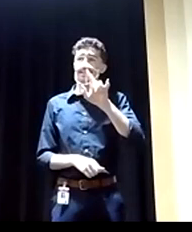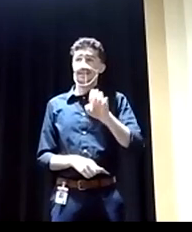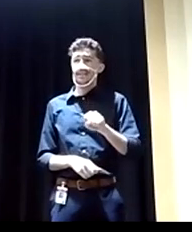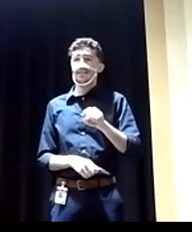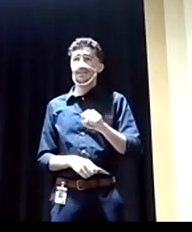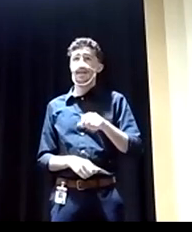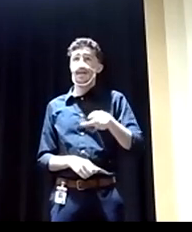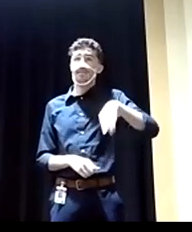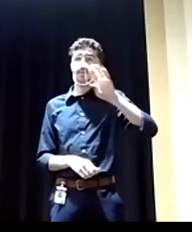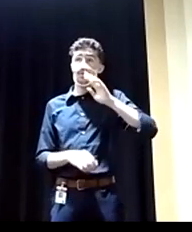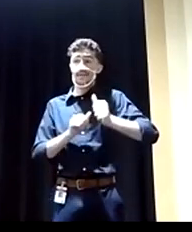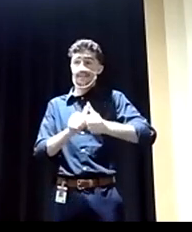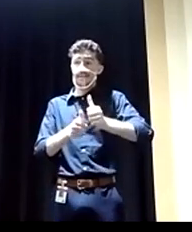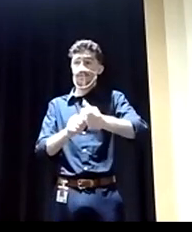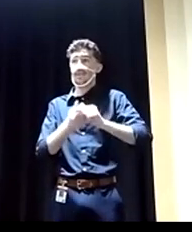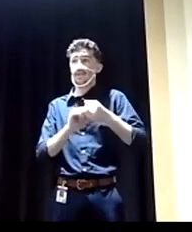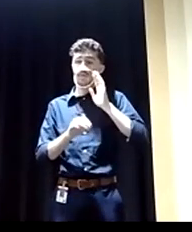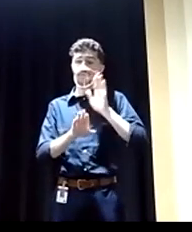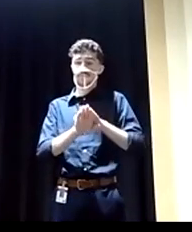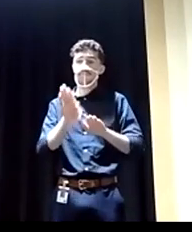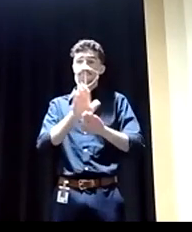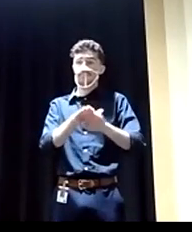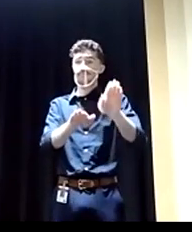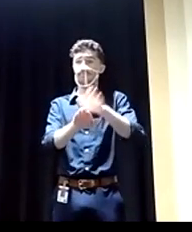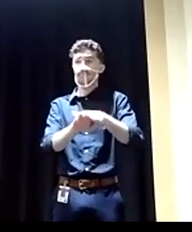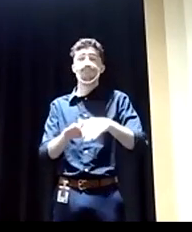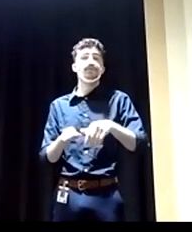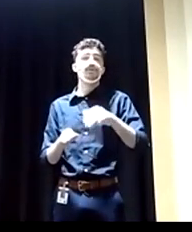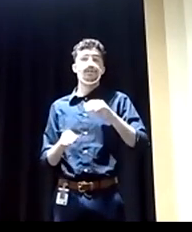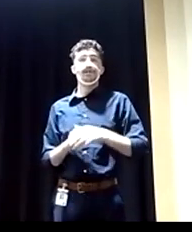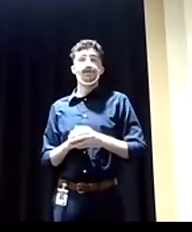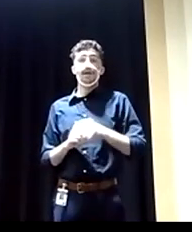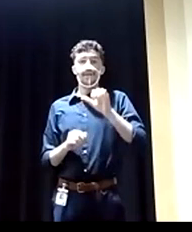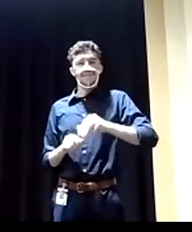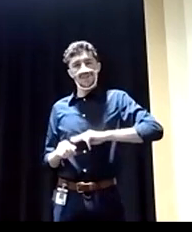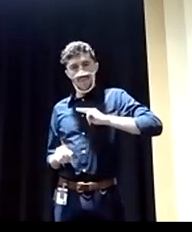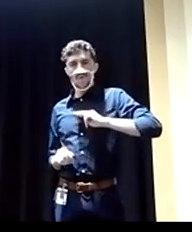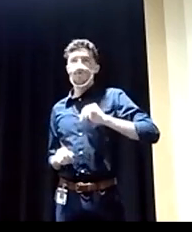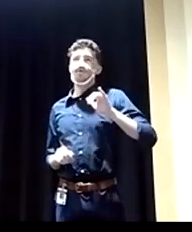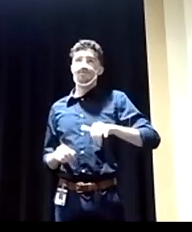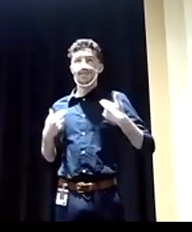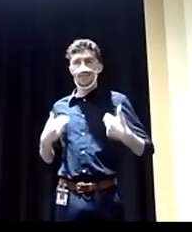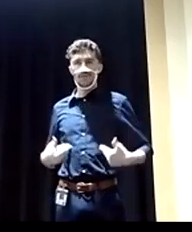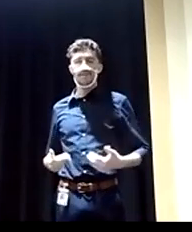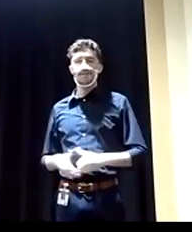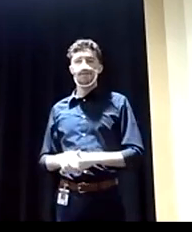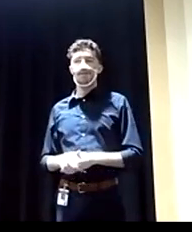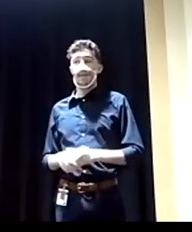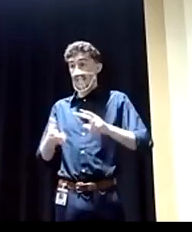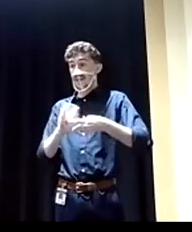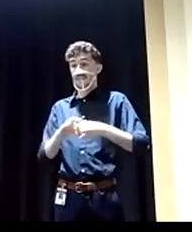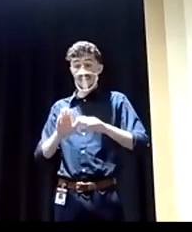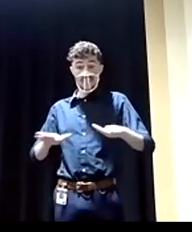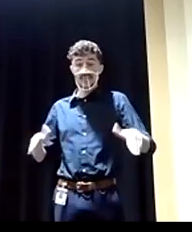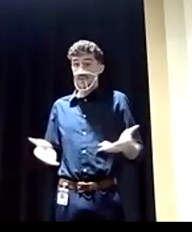the dominoes just fall in the other direction. And it's the moral and the human thing to do to make sure kids, not only